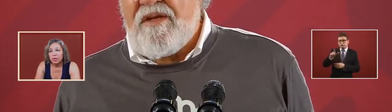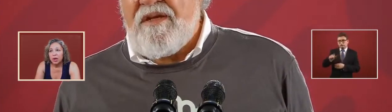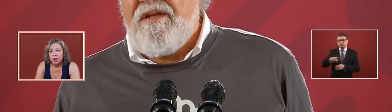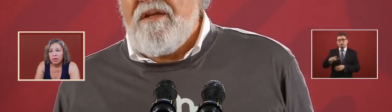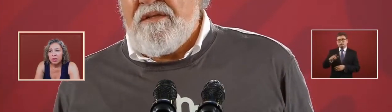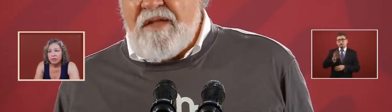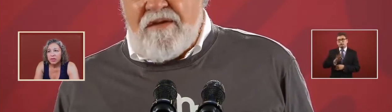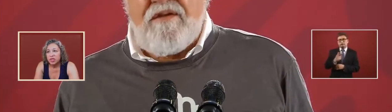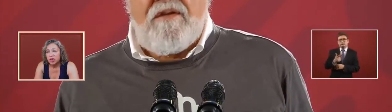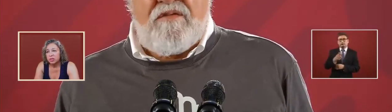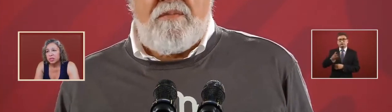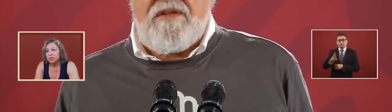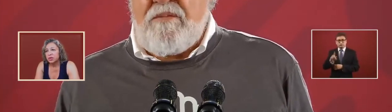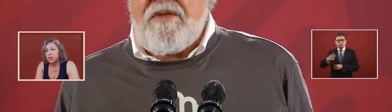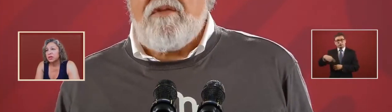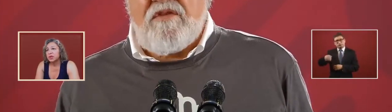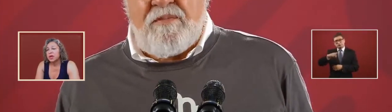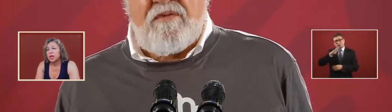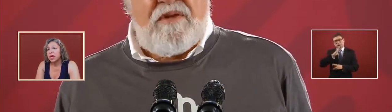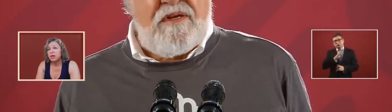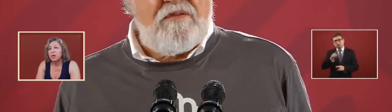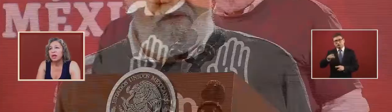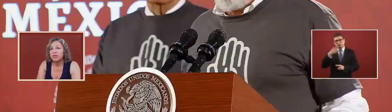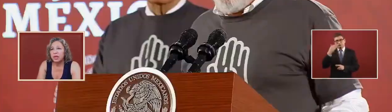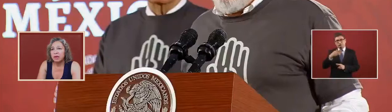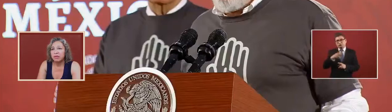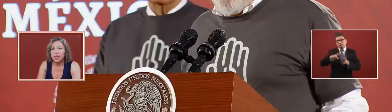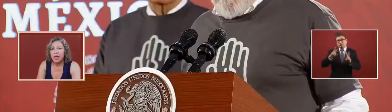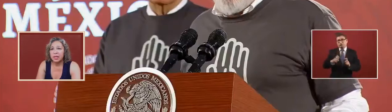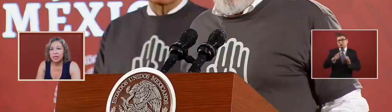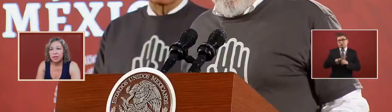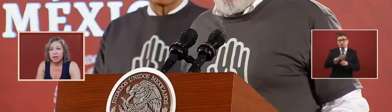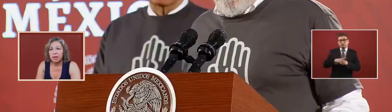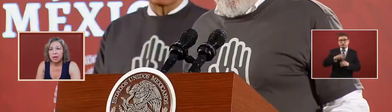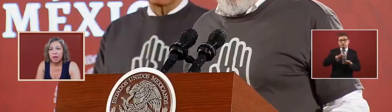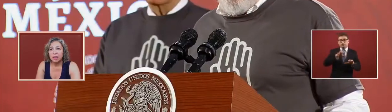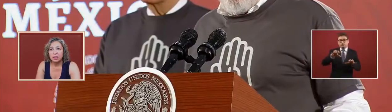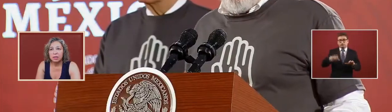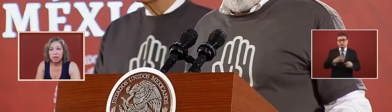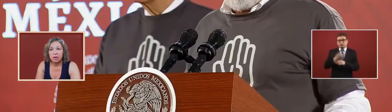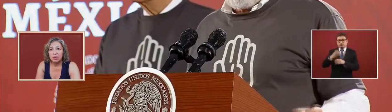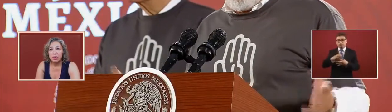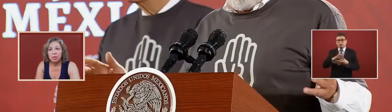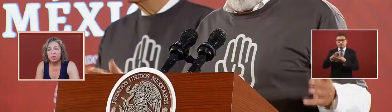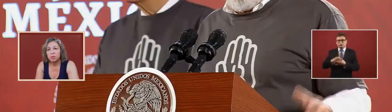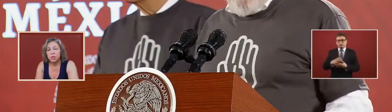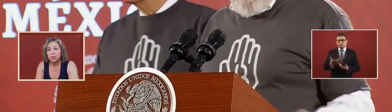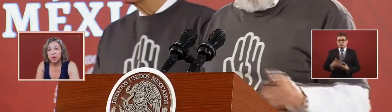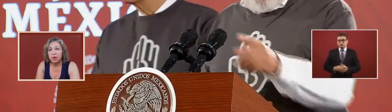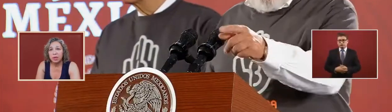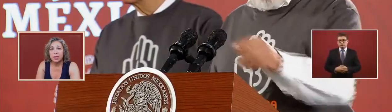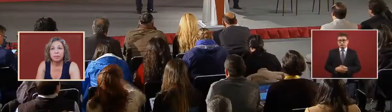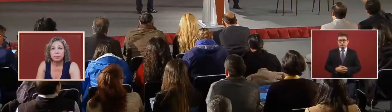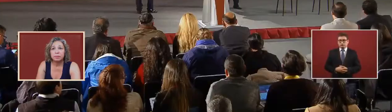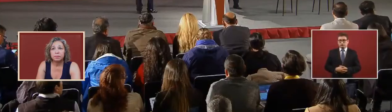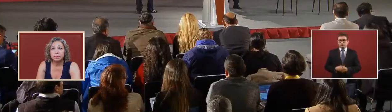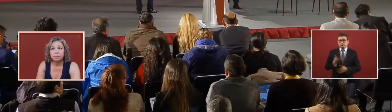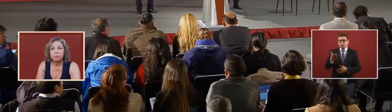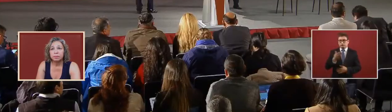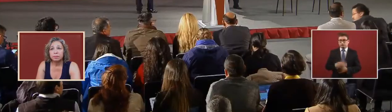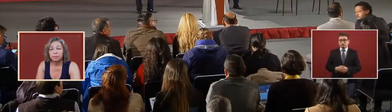and regarding the official district attorney he will have to give that uh response regarding that